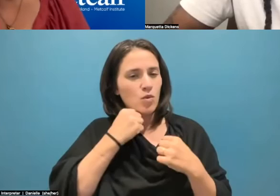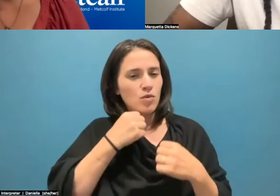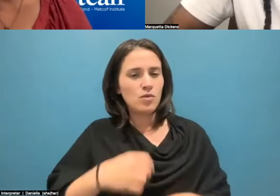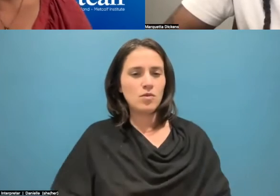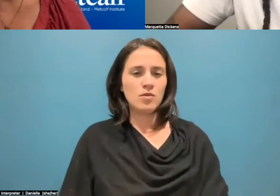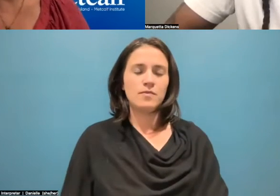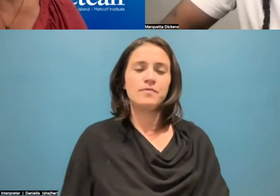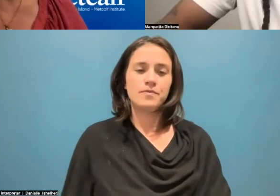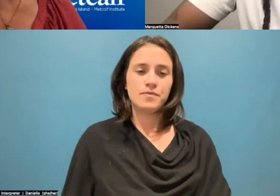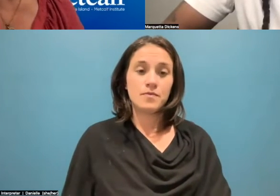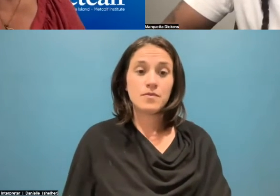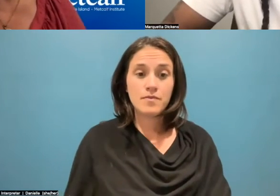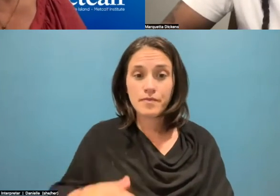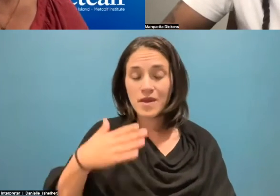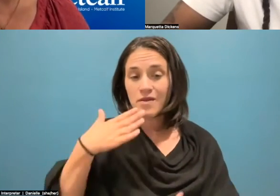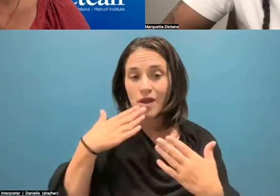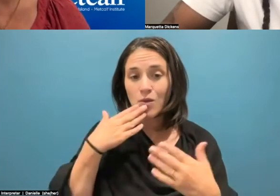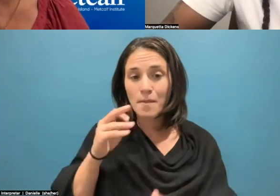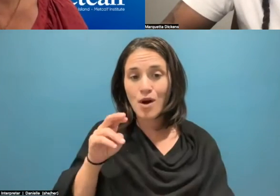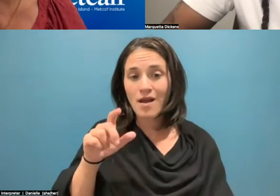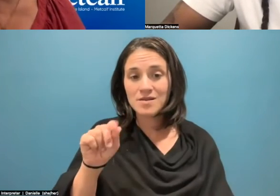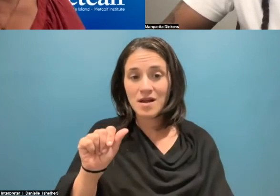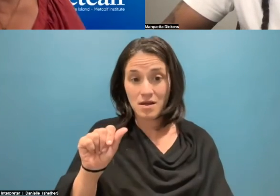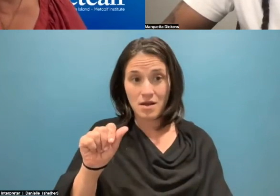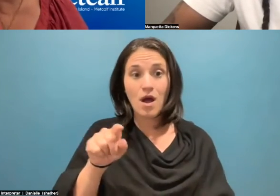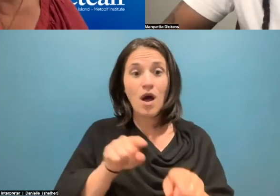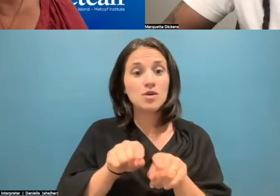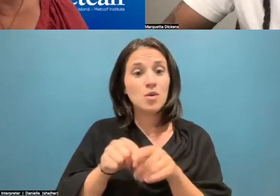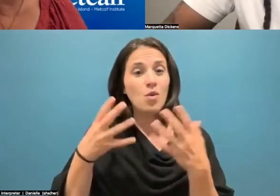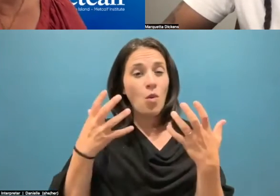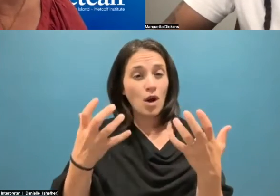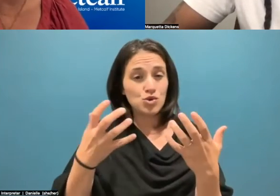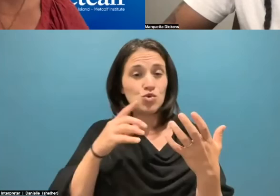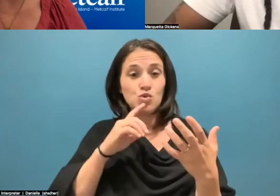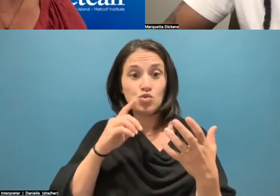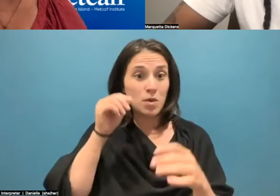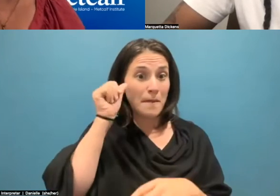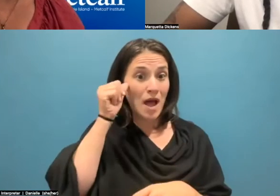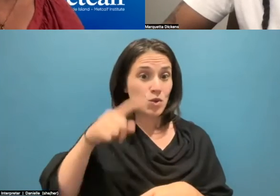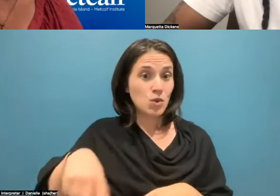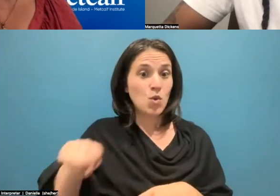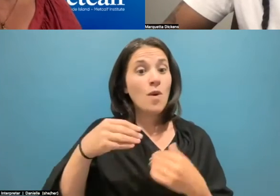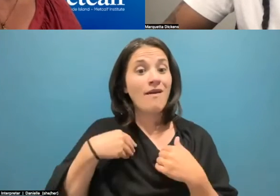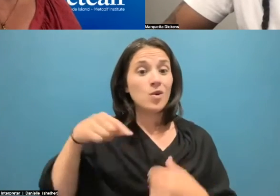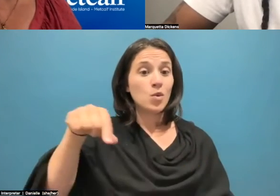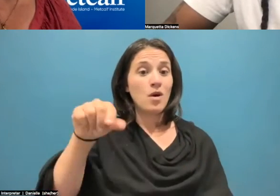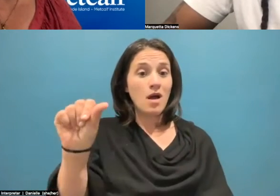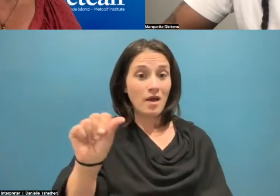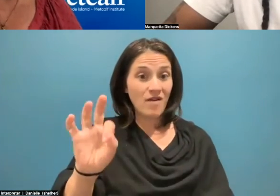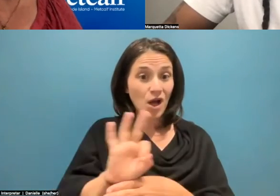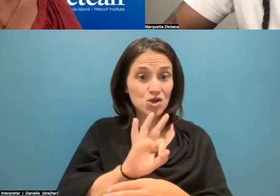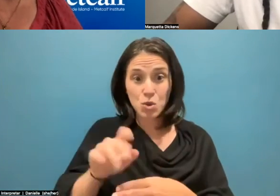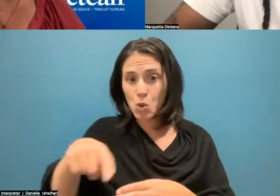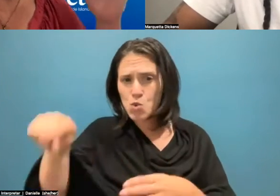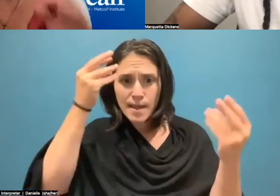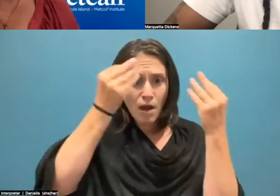Thank you, Marqueta. And I just want to remind people that we do have the Q&A chat or Q&A function if you'd like